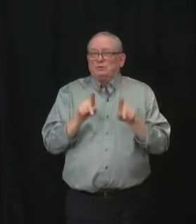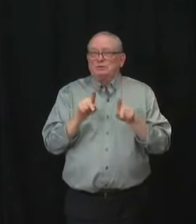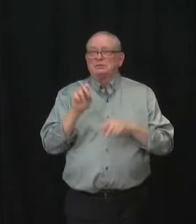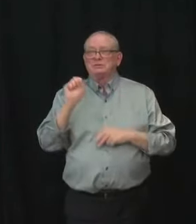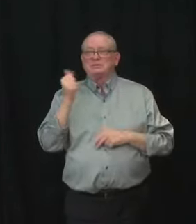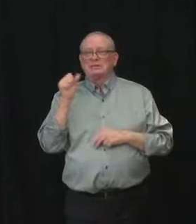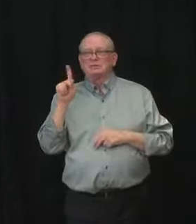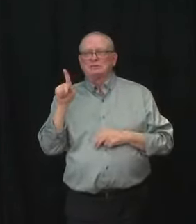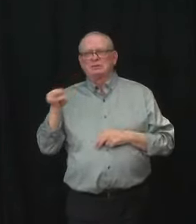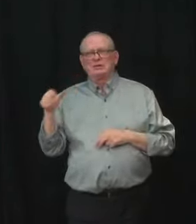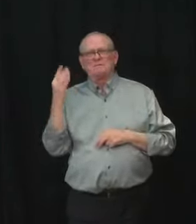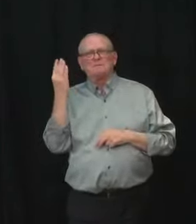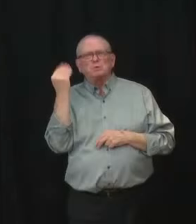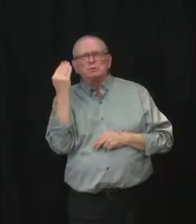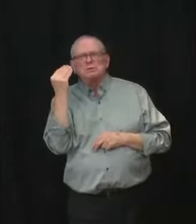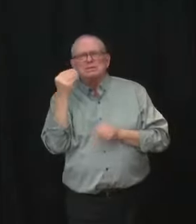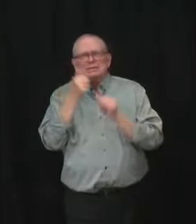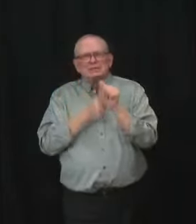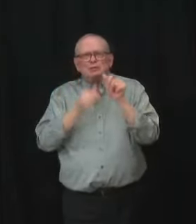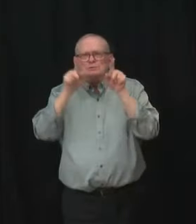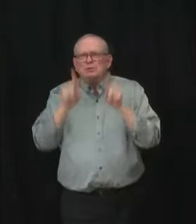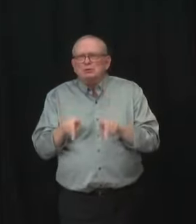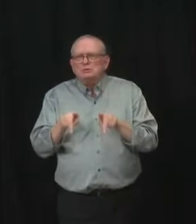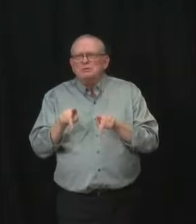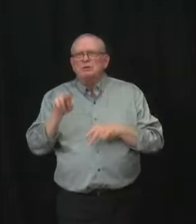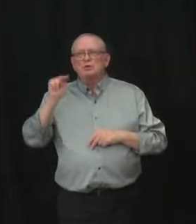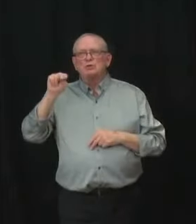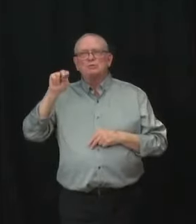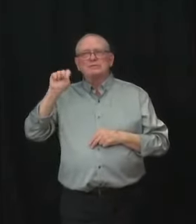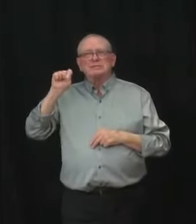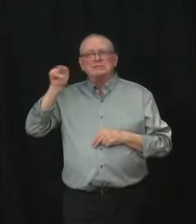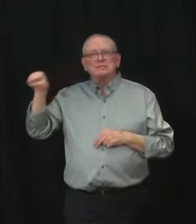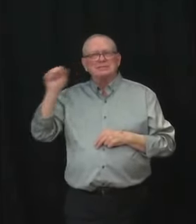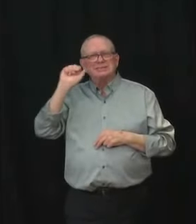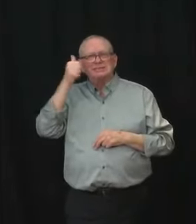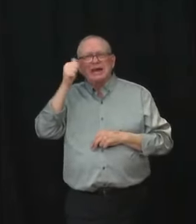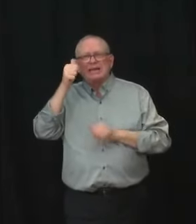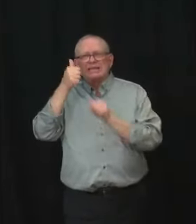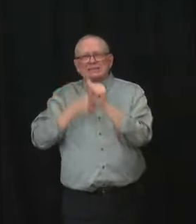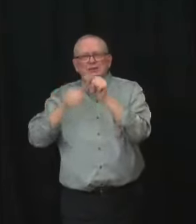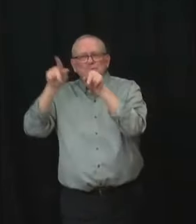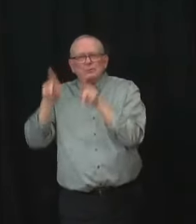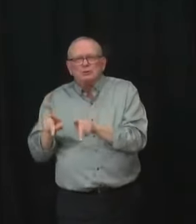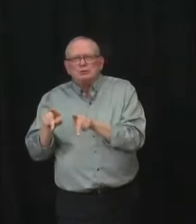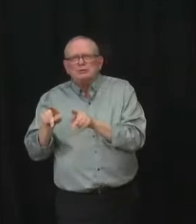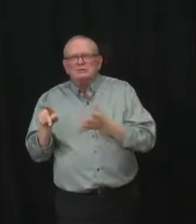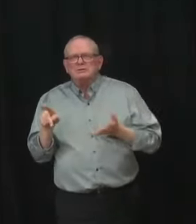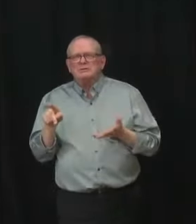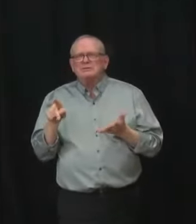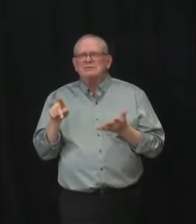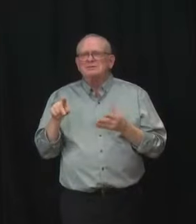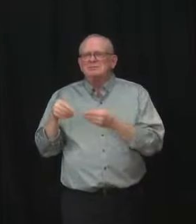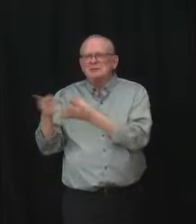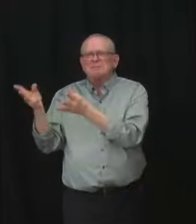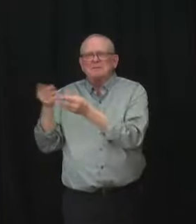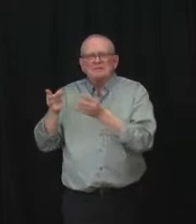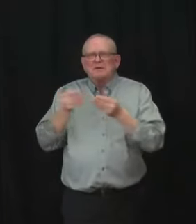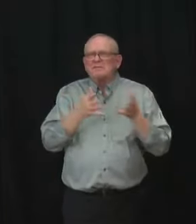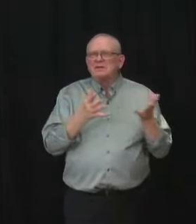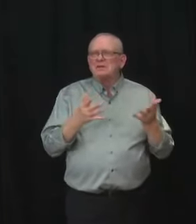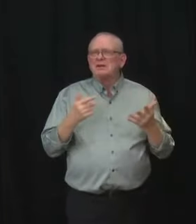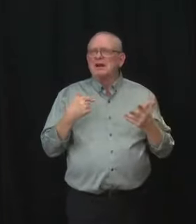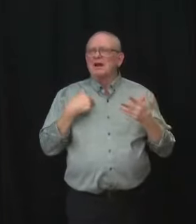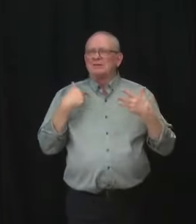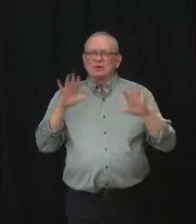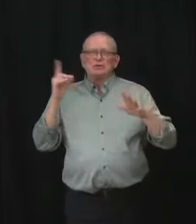And you even have people in Saskatchewan mailing rapid tests to people in Alberta because they're so desperate for the test.